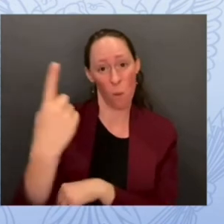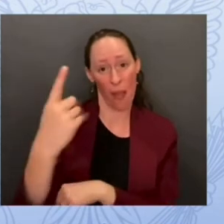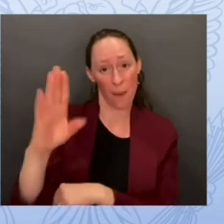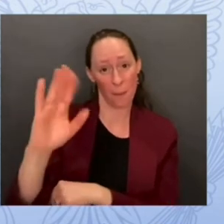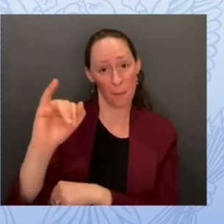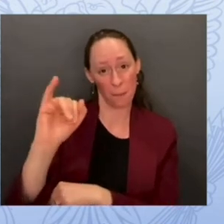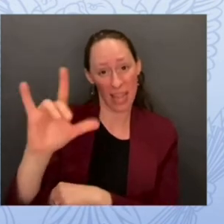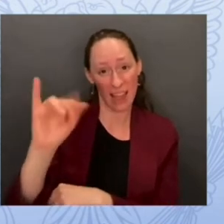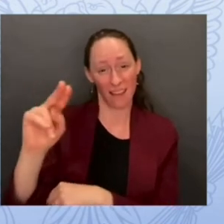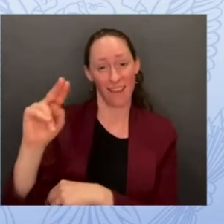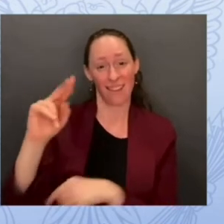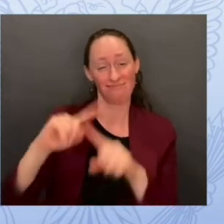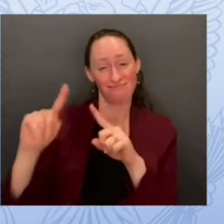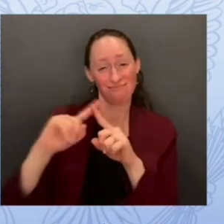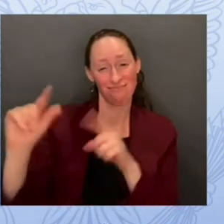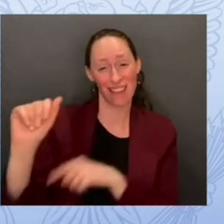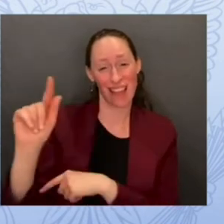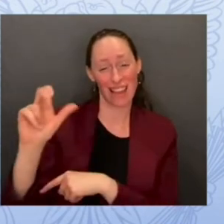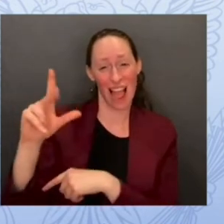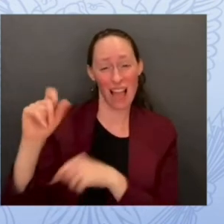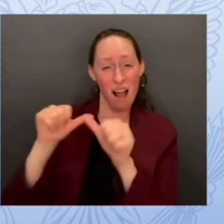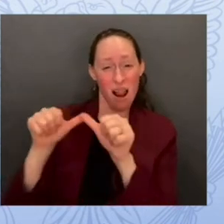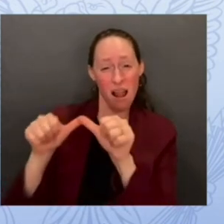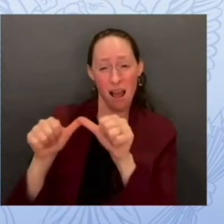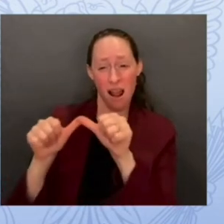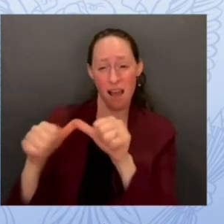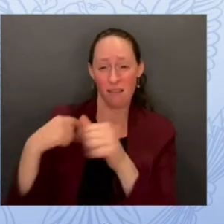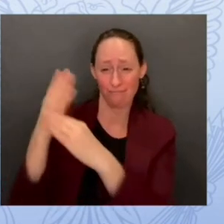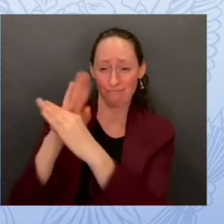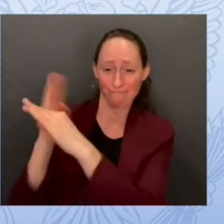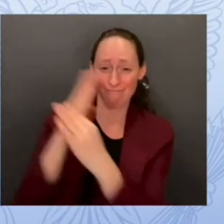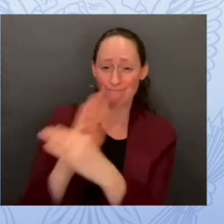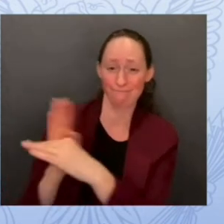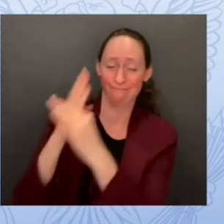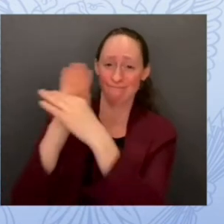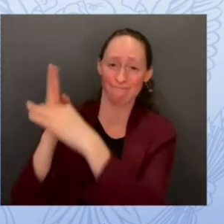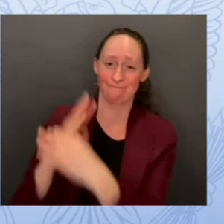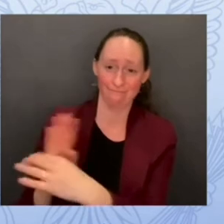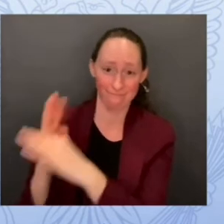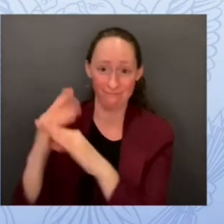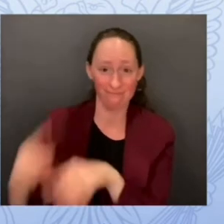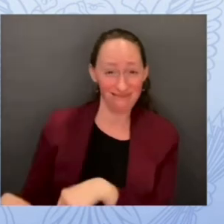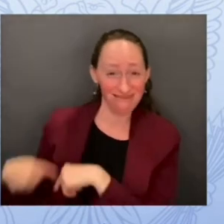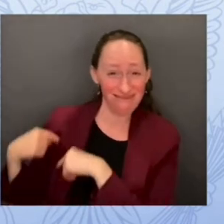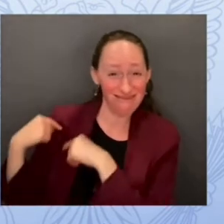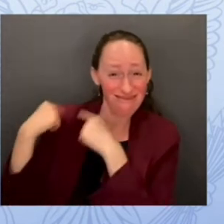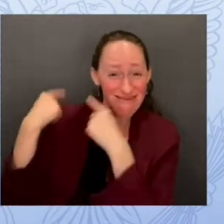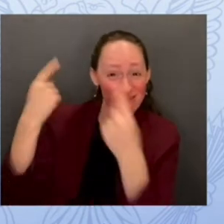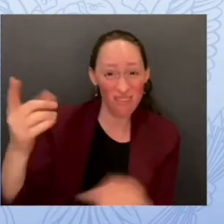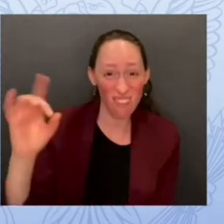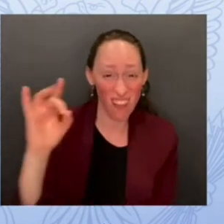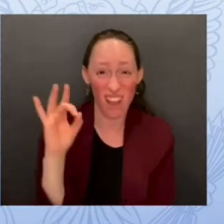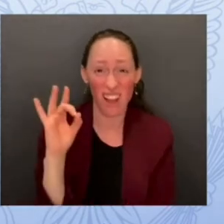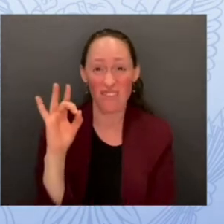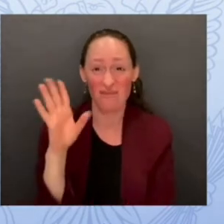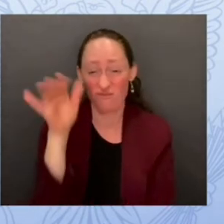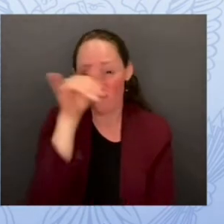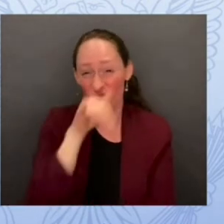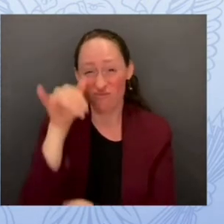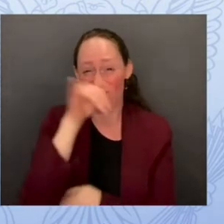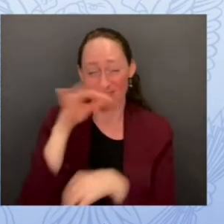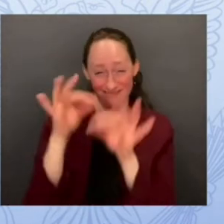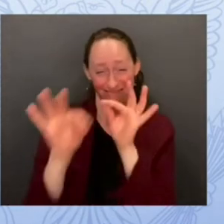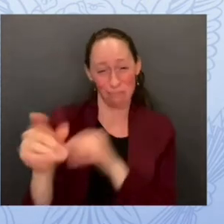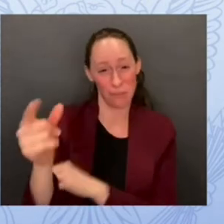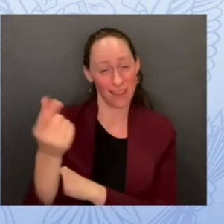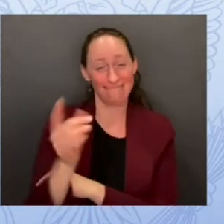that's the magnitude we're dealing with and we know that's just a small fraction of the full security